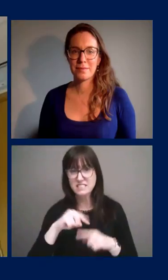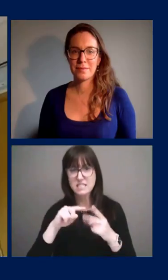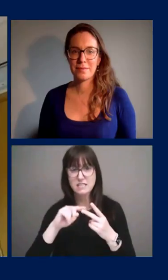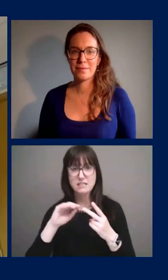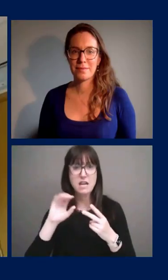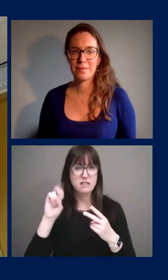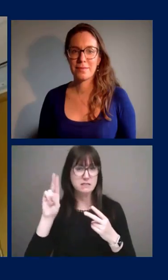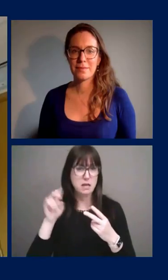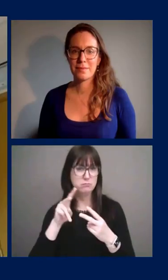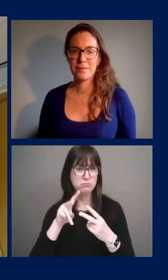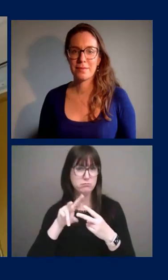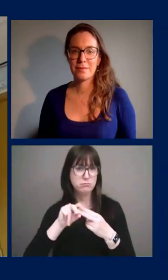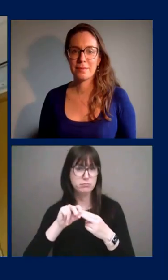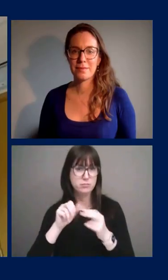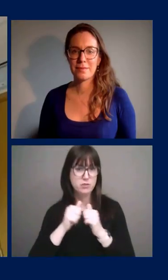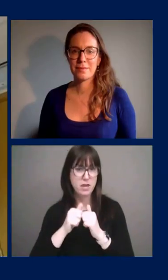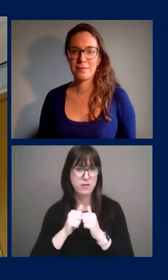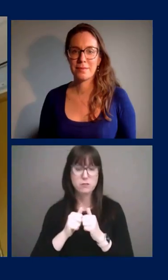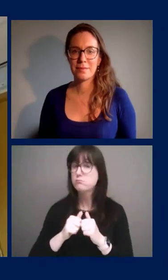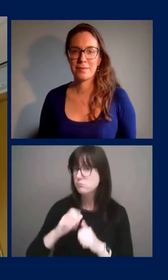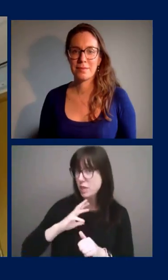do you have a follow-up